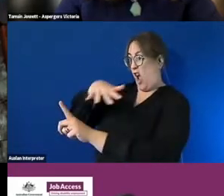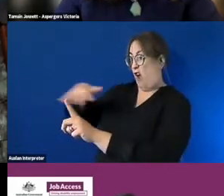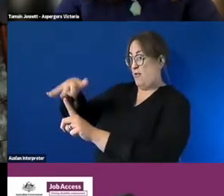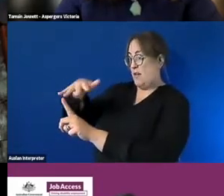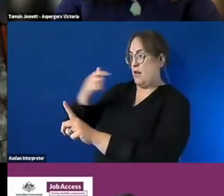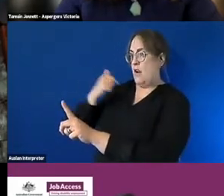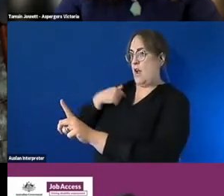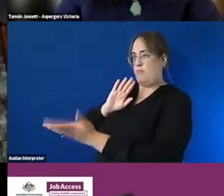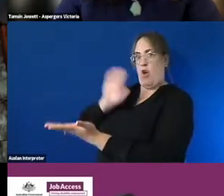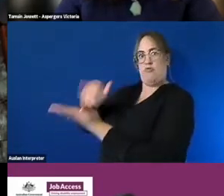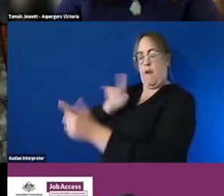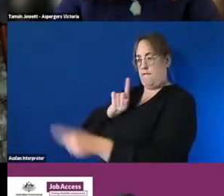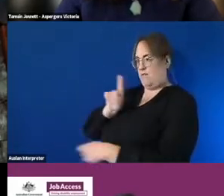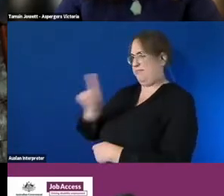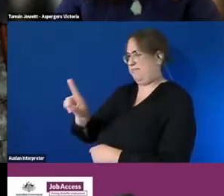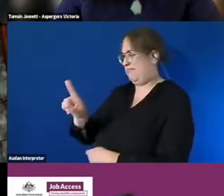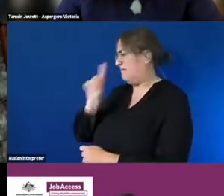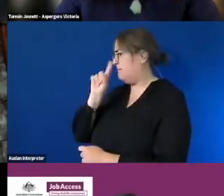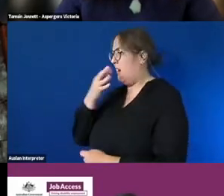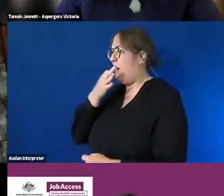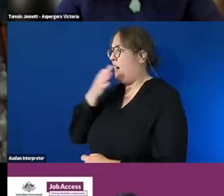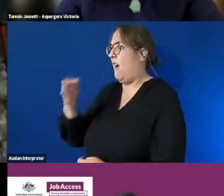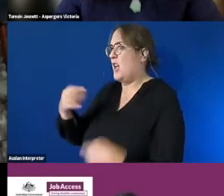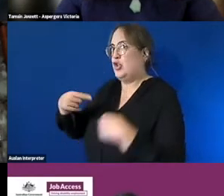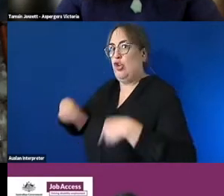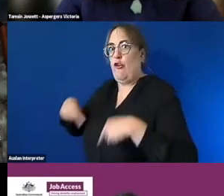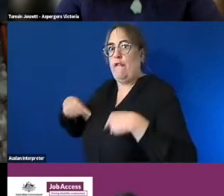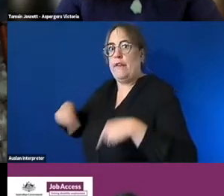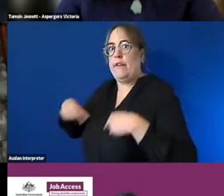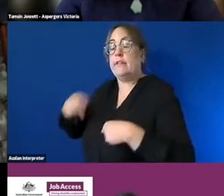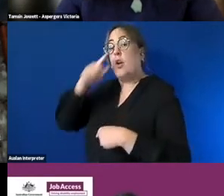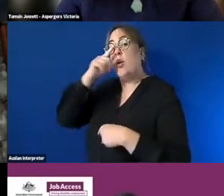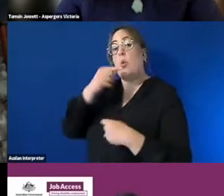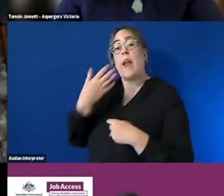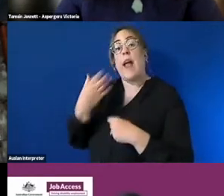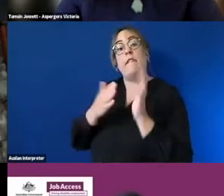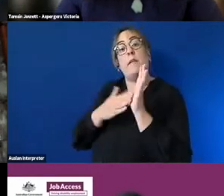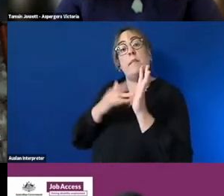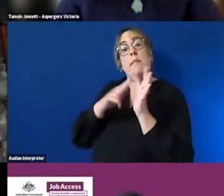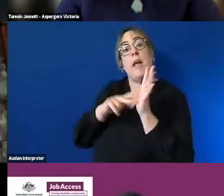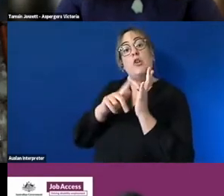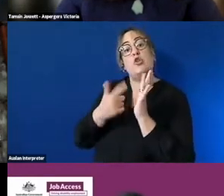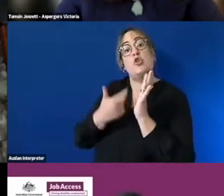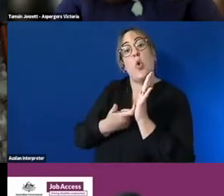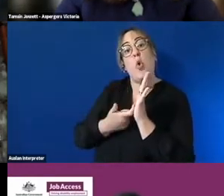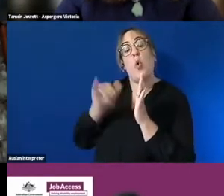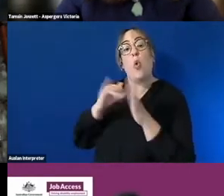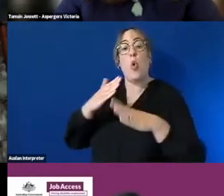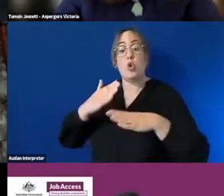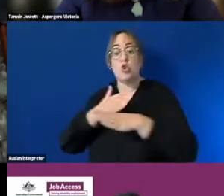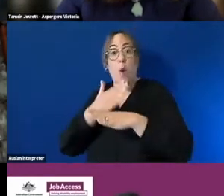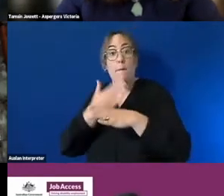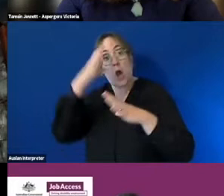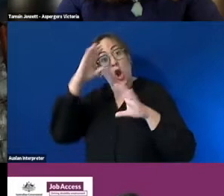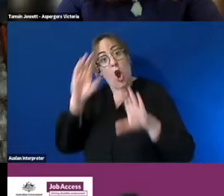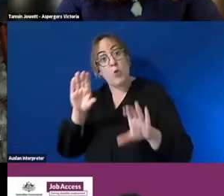have a social mentor they could talk to or a coach you know it's a redo job coaching to talk